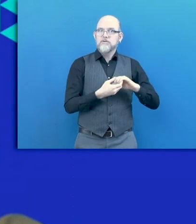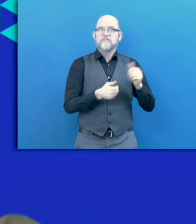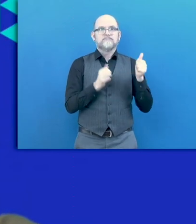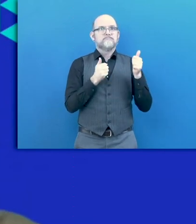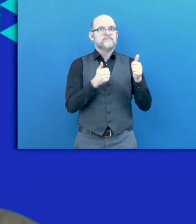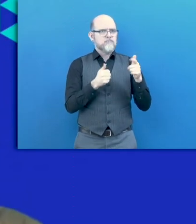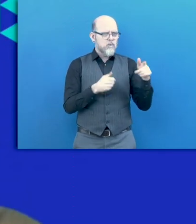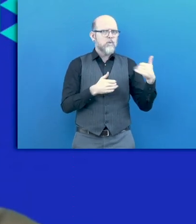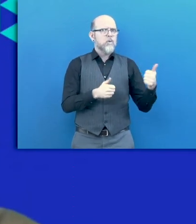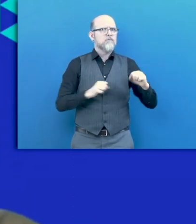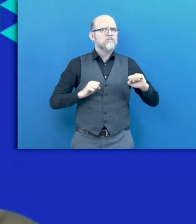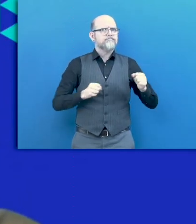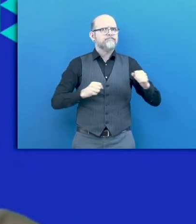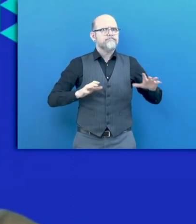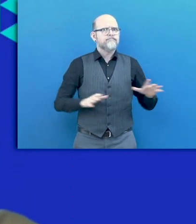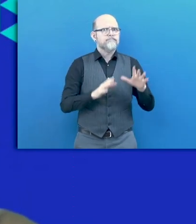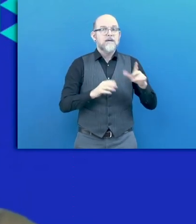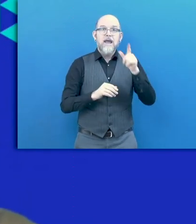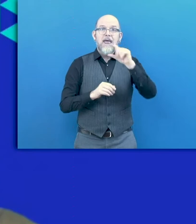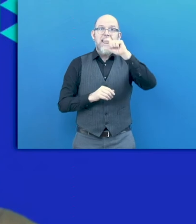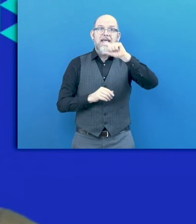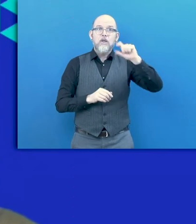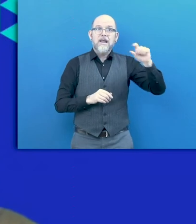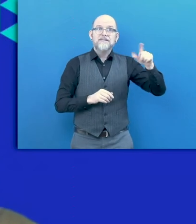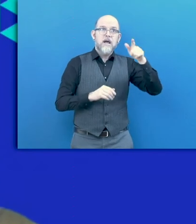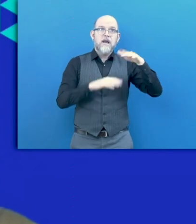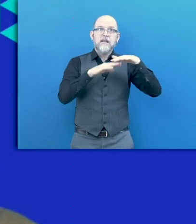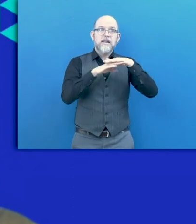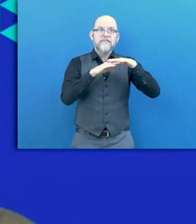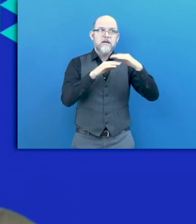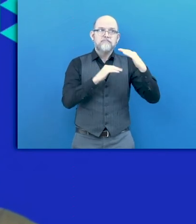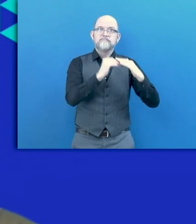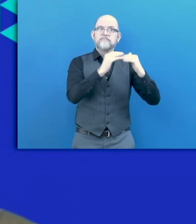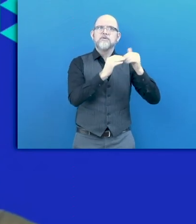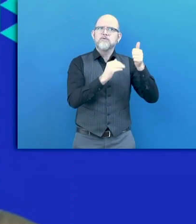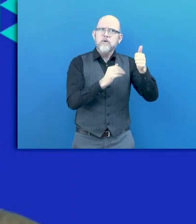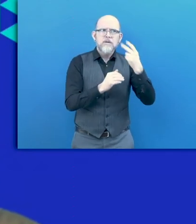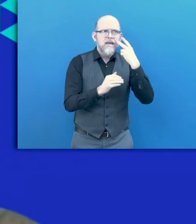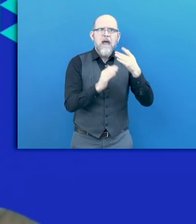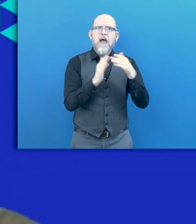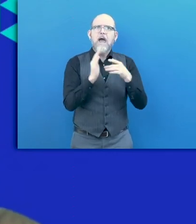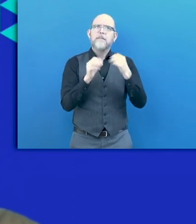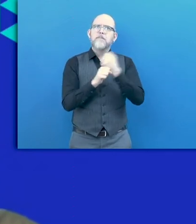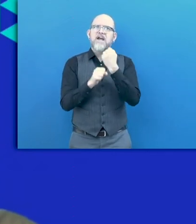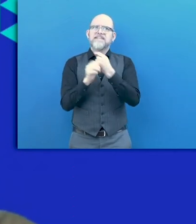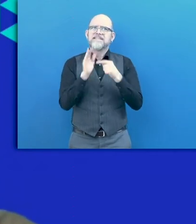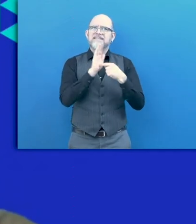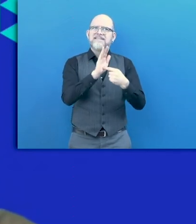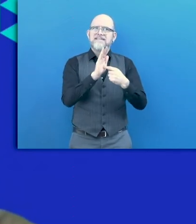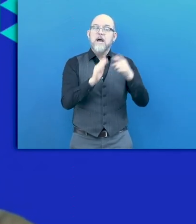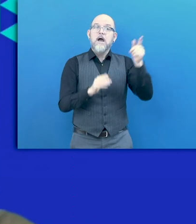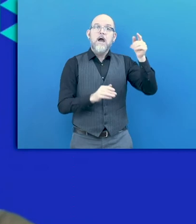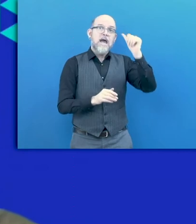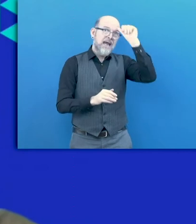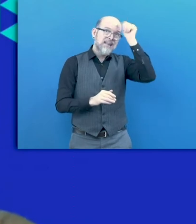like the one in Indonesia, which was reactivated. A great example coming from India, where they came up with a publication on good practices